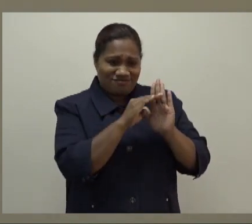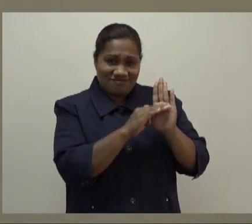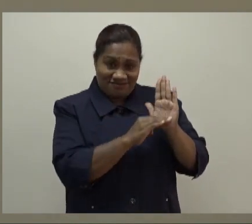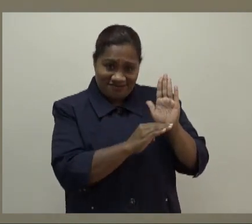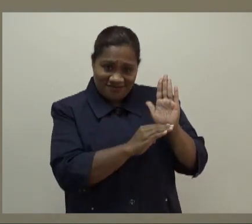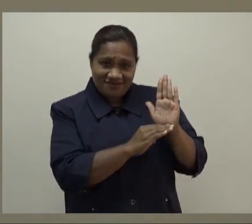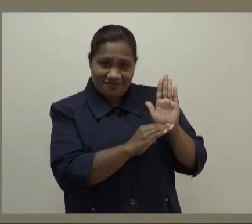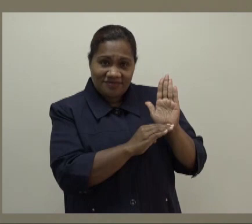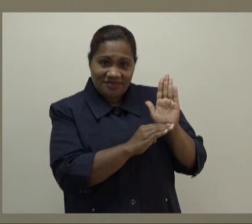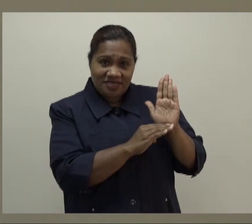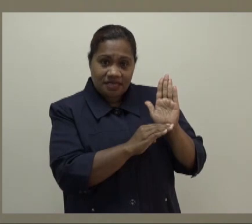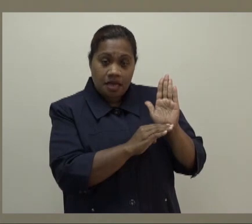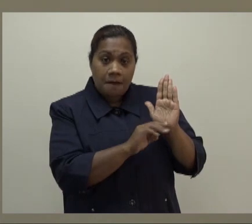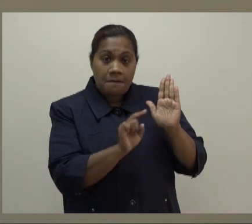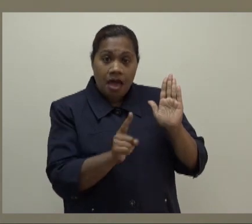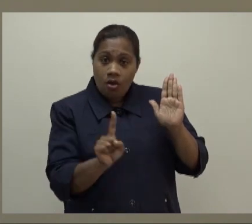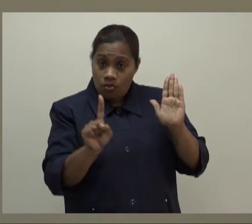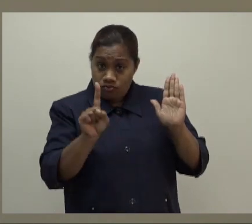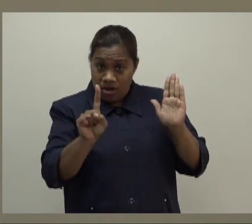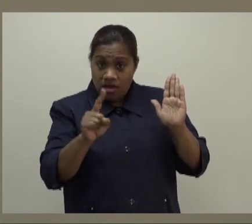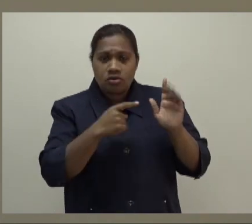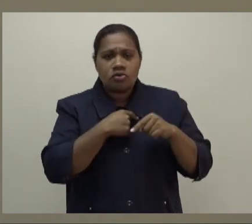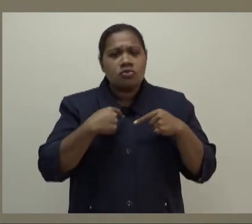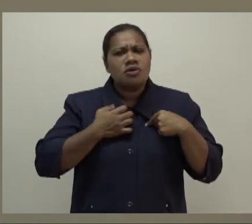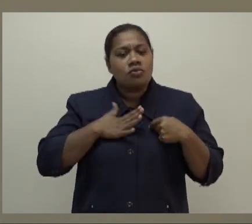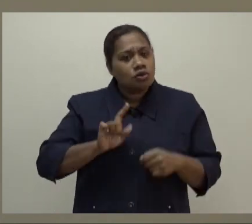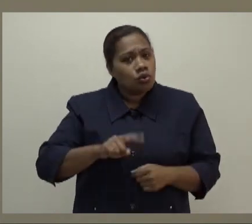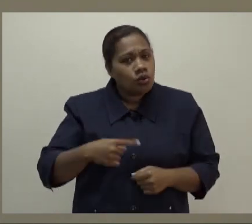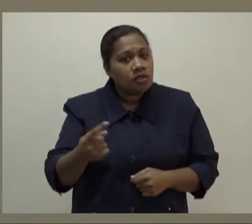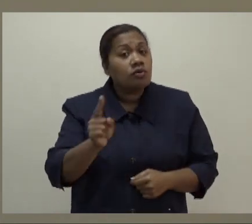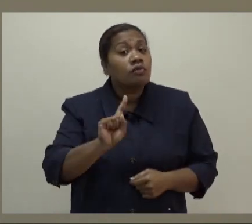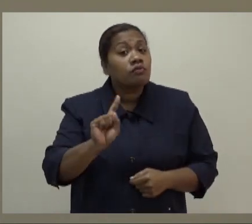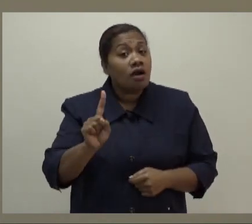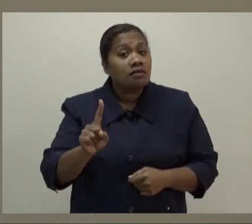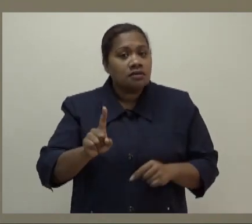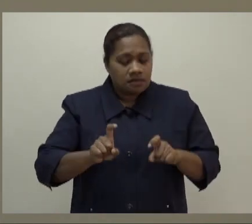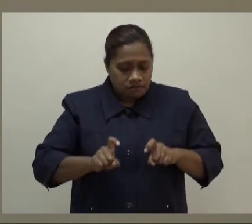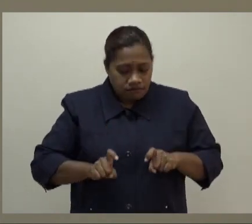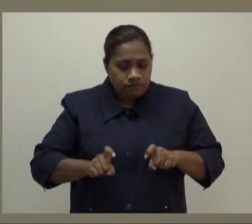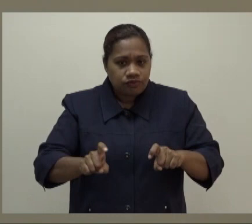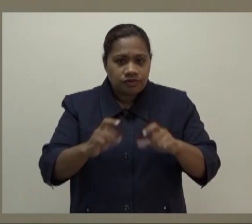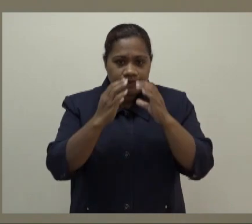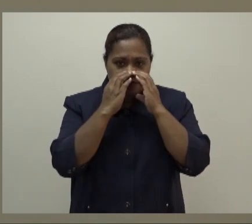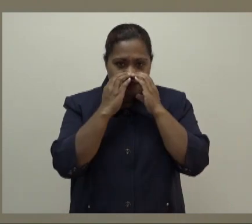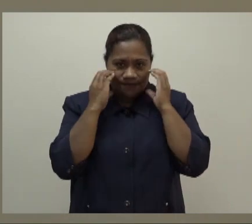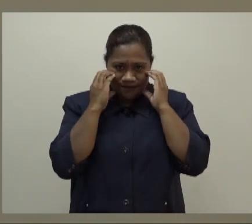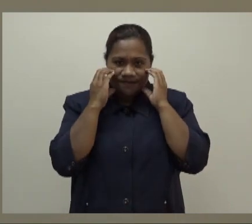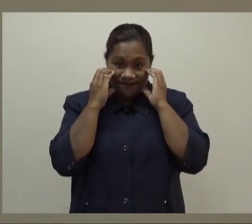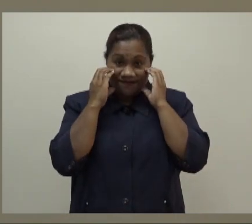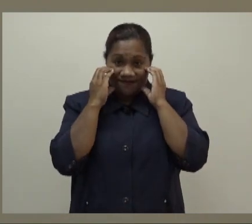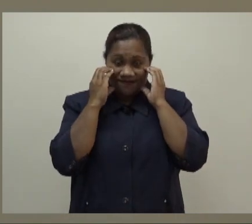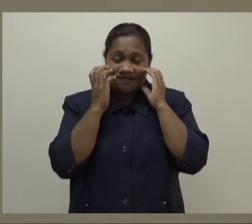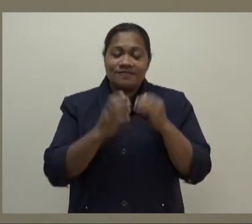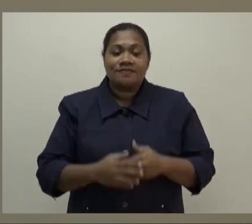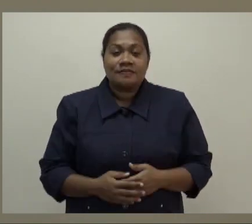The only one that we do wish to continue is to maintain our masking restrictions,